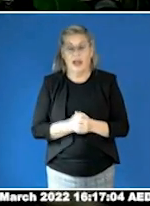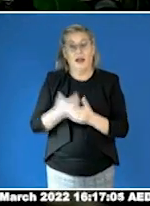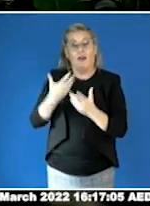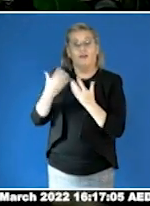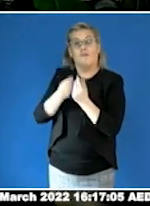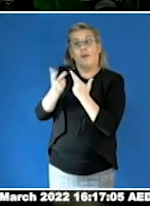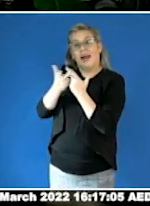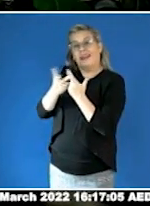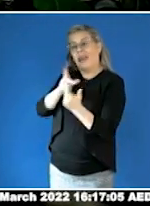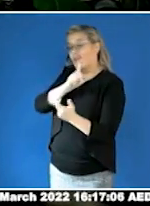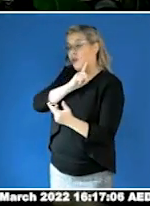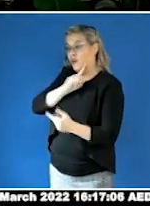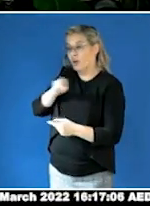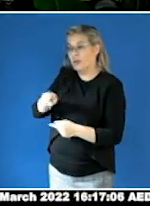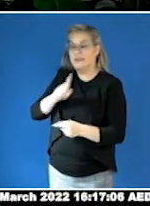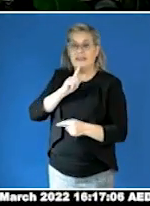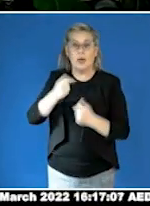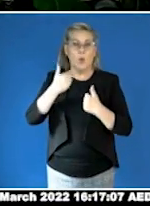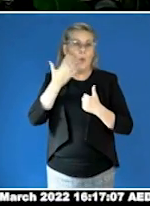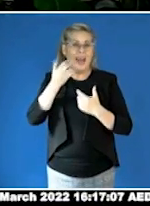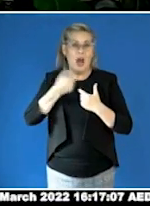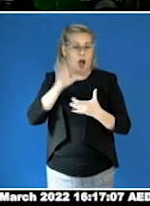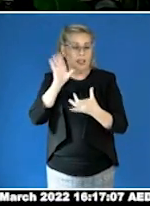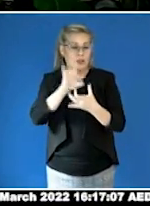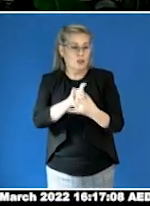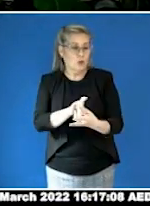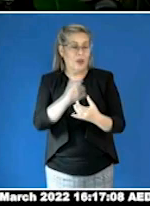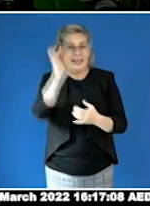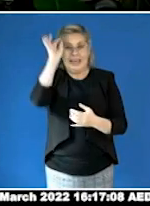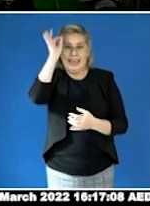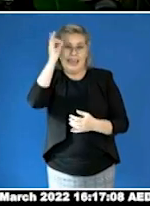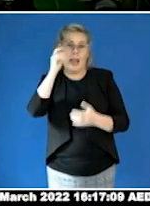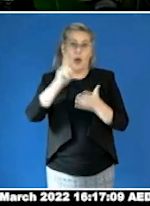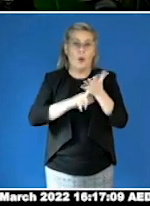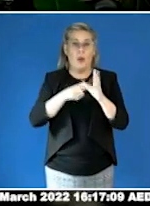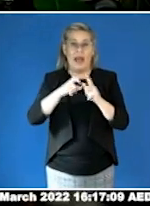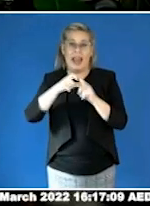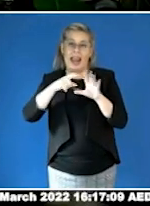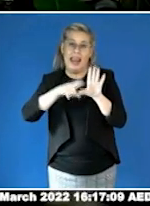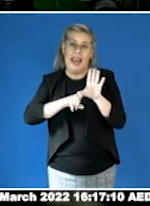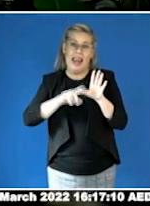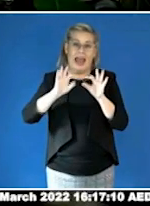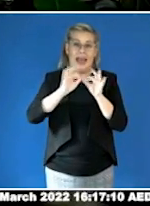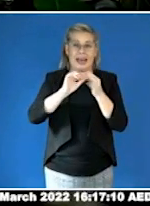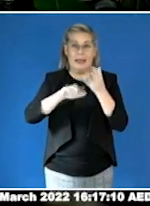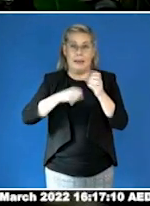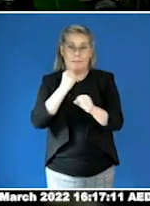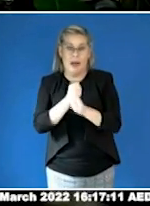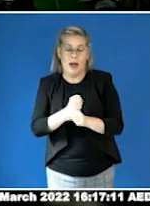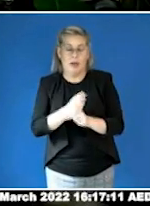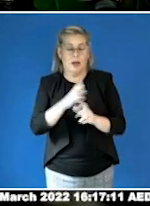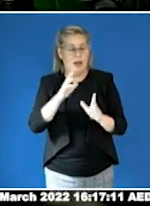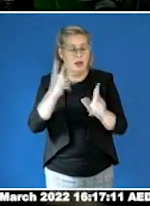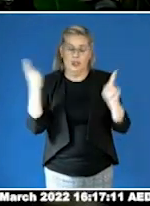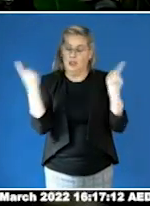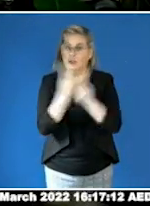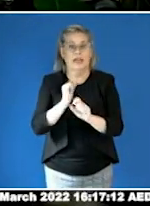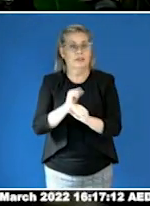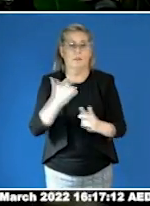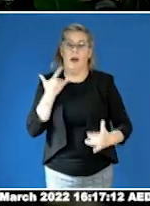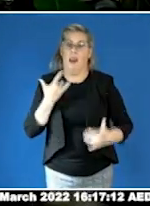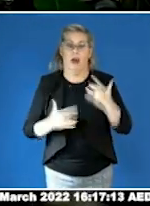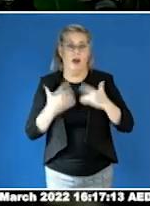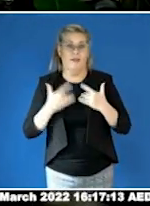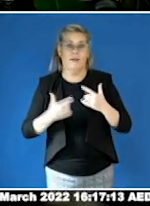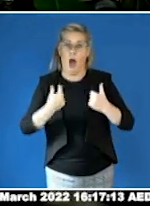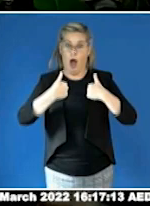yellow ladybugs event has been a lifesaver. Literally, literally, did not want my daughter to experience the same lonely, isolated life